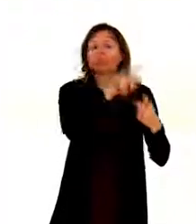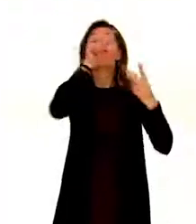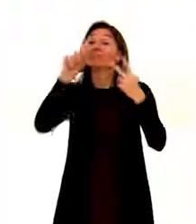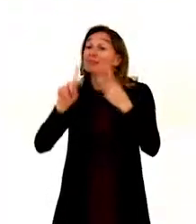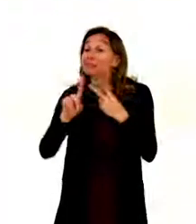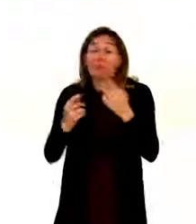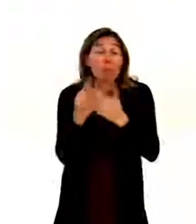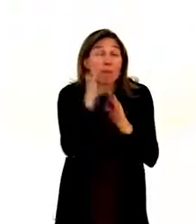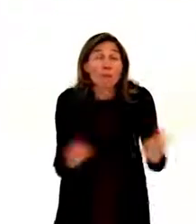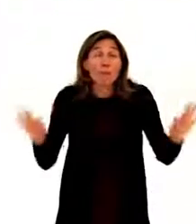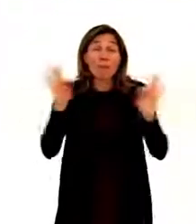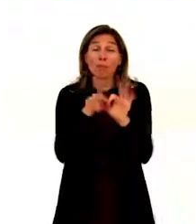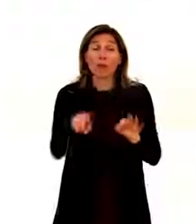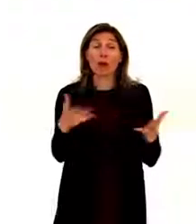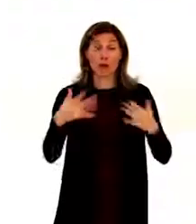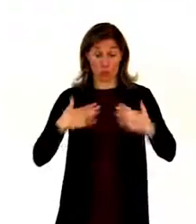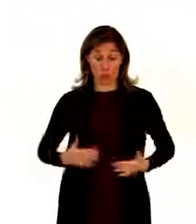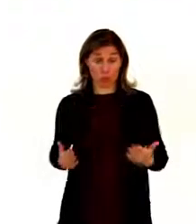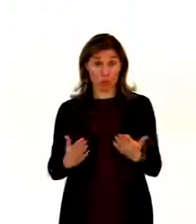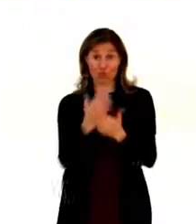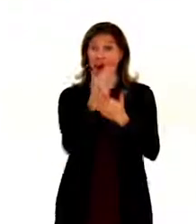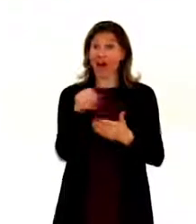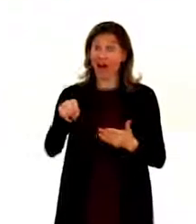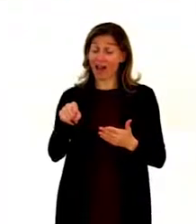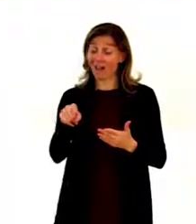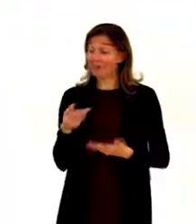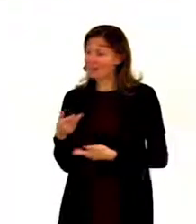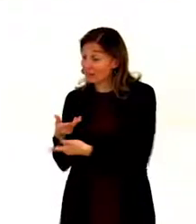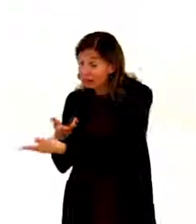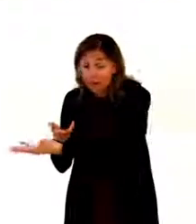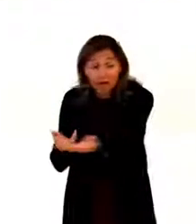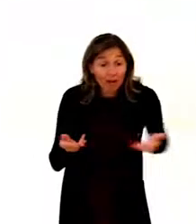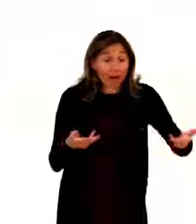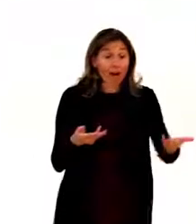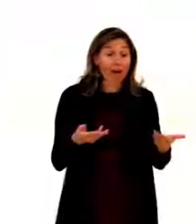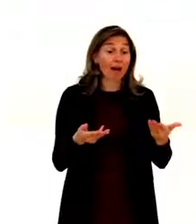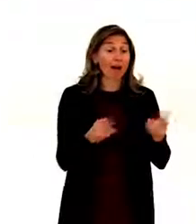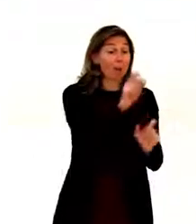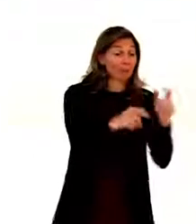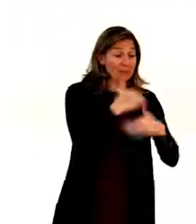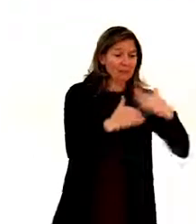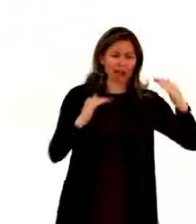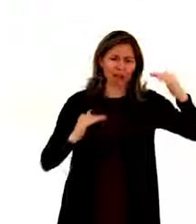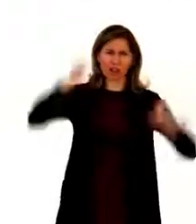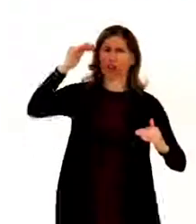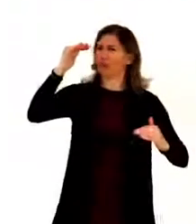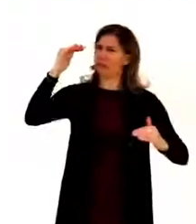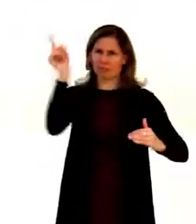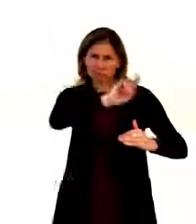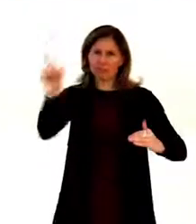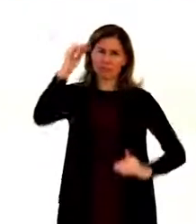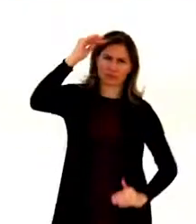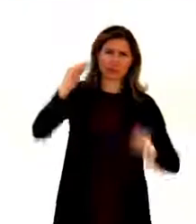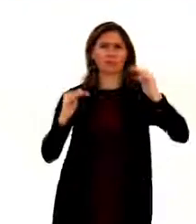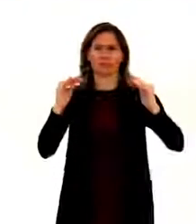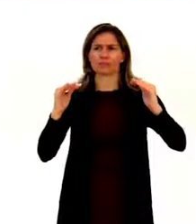disabilities cannot enjoy the human rights on an equal basis with others. So, when we talk about the situation of persons with disabilities, it's